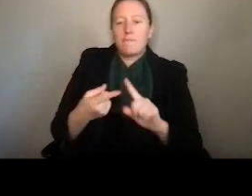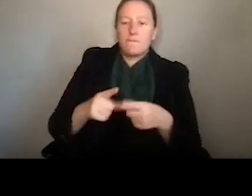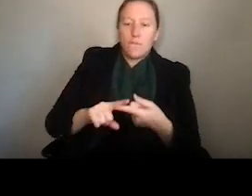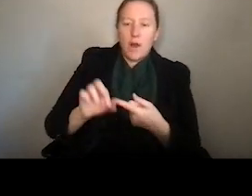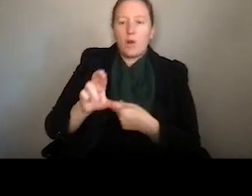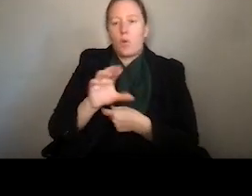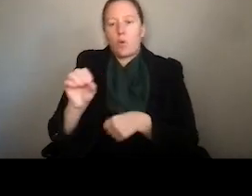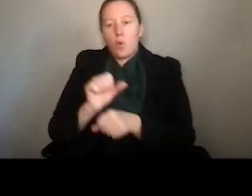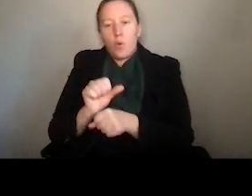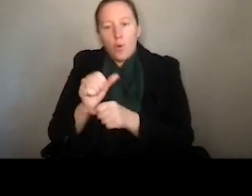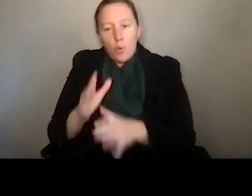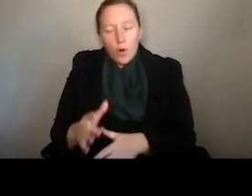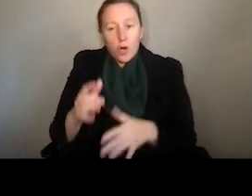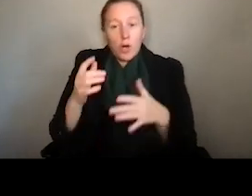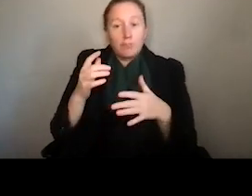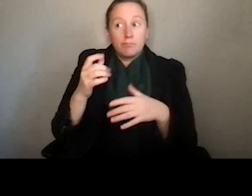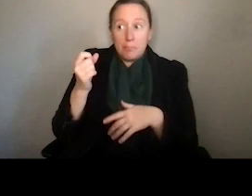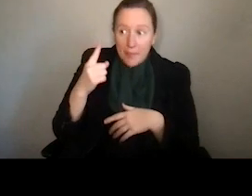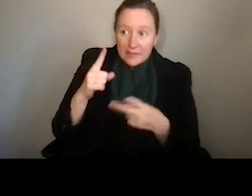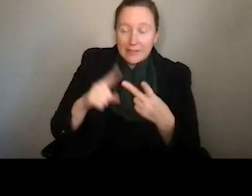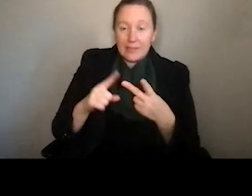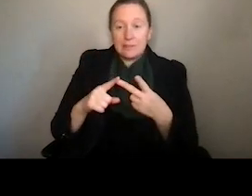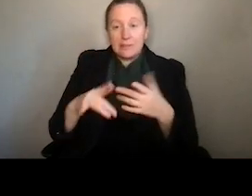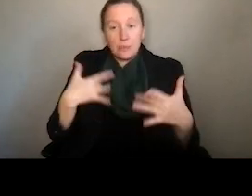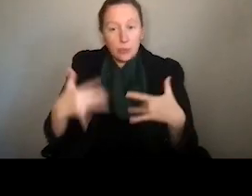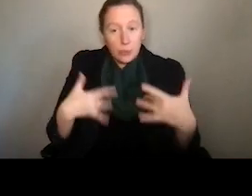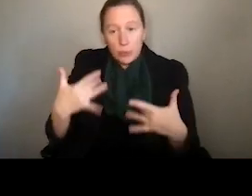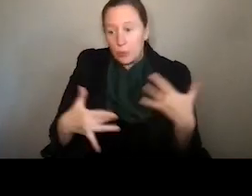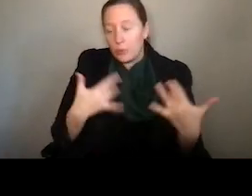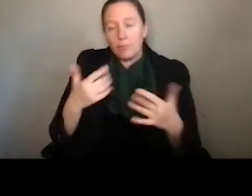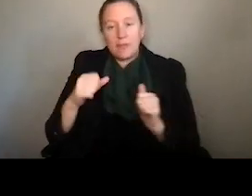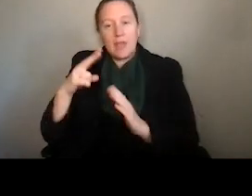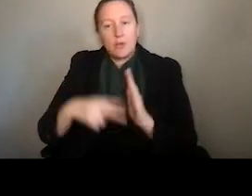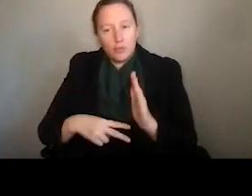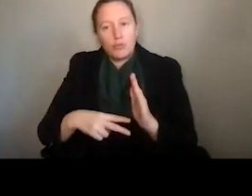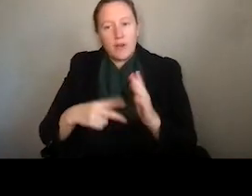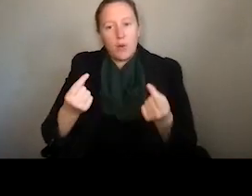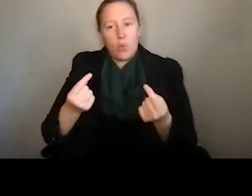does your work plan make sense? Are they excited by the ideas? Can they read your map legend?